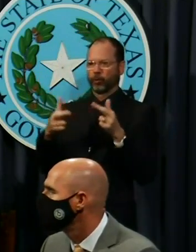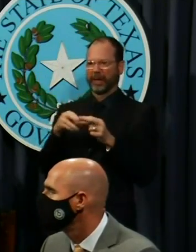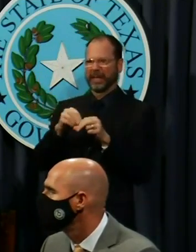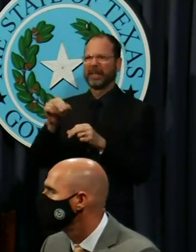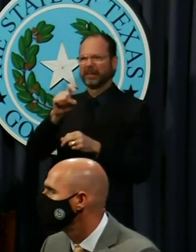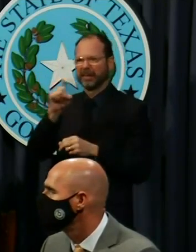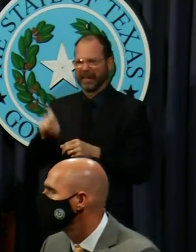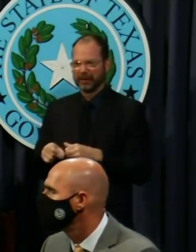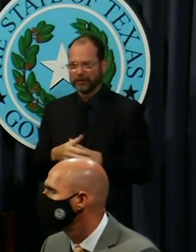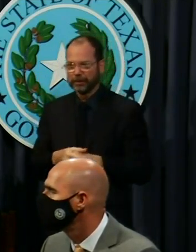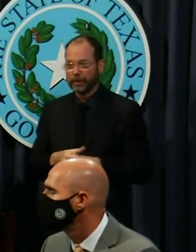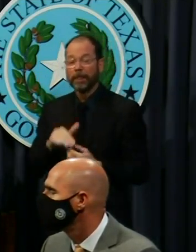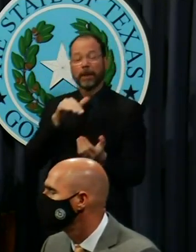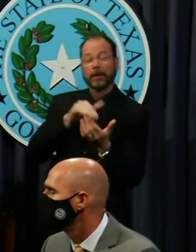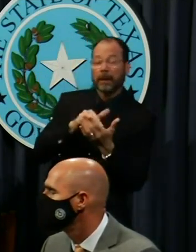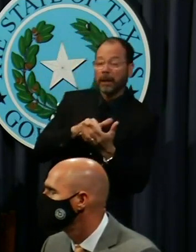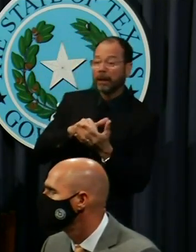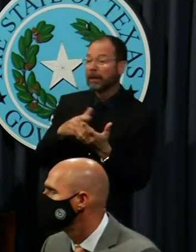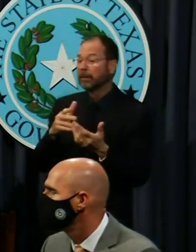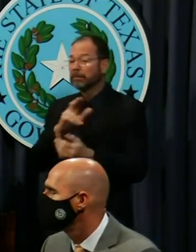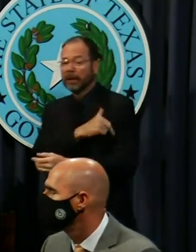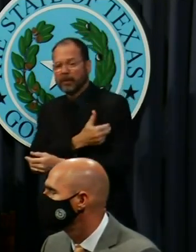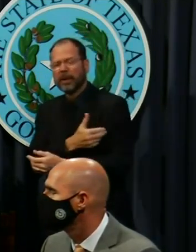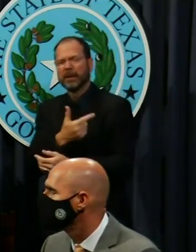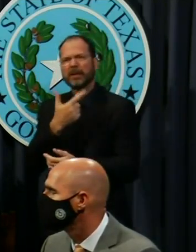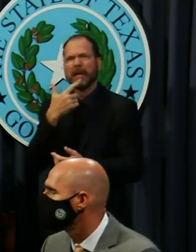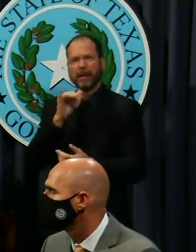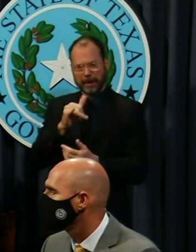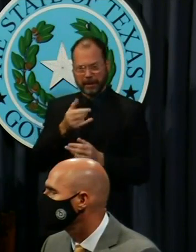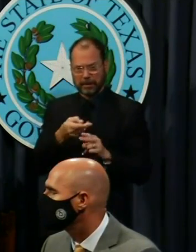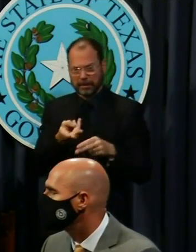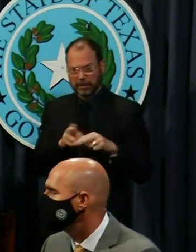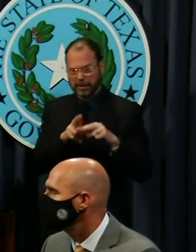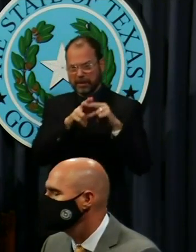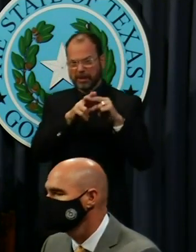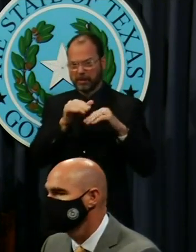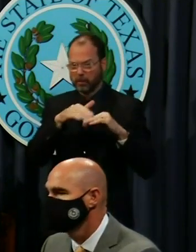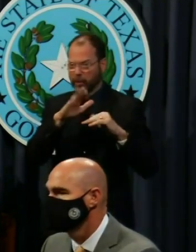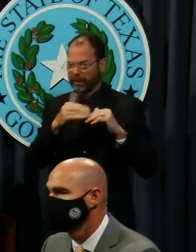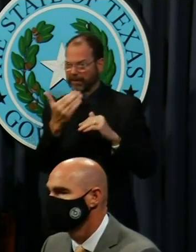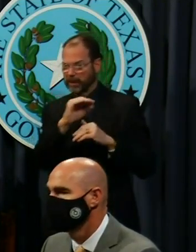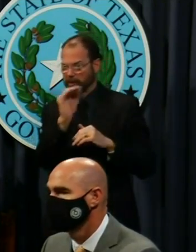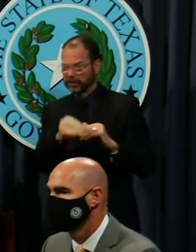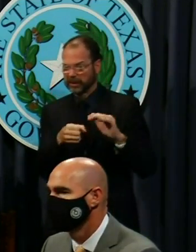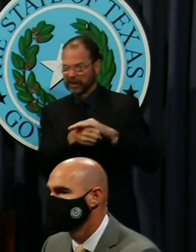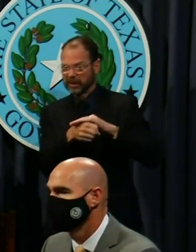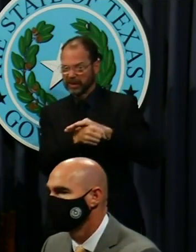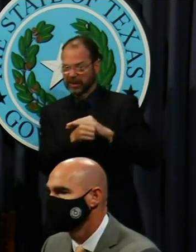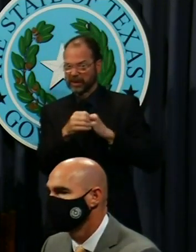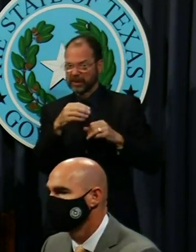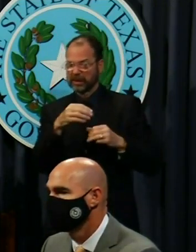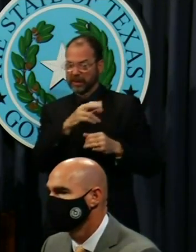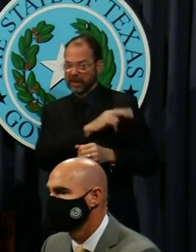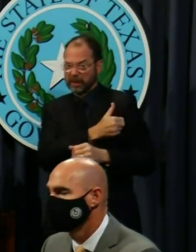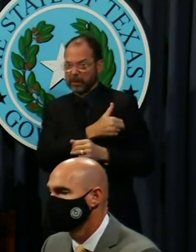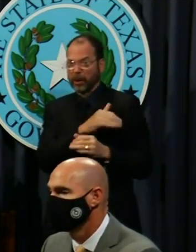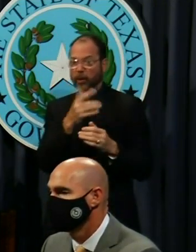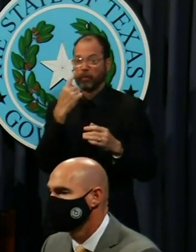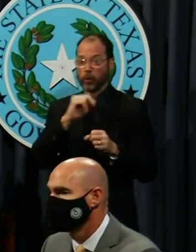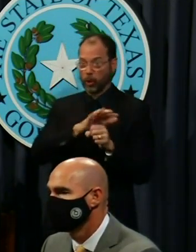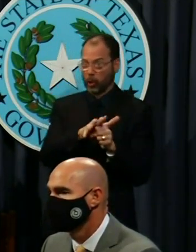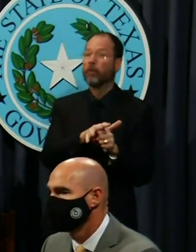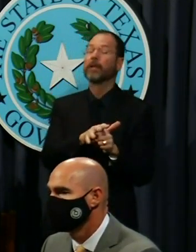Doctors and hospitals suggest that it can be a warning if more than 15% of hospitalizations are of people with COVID.